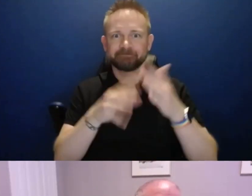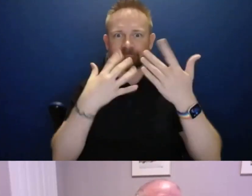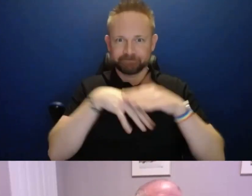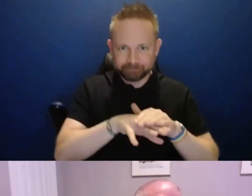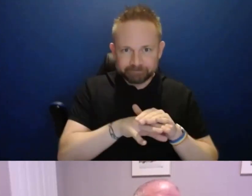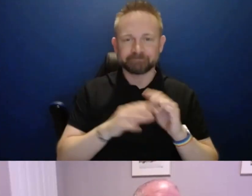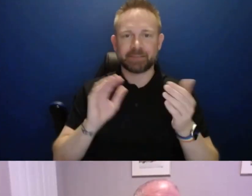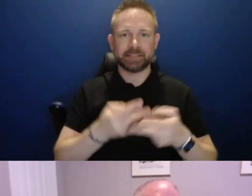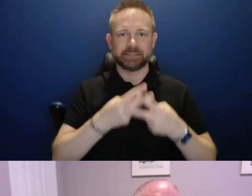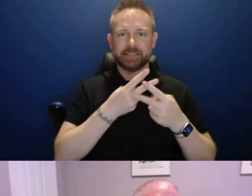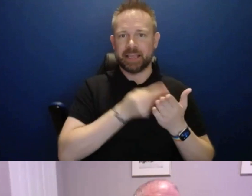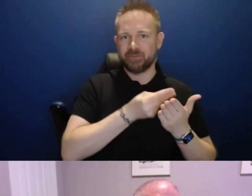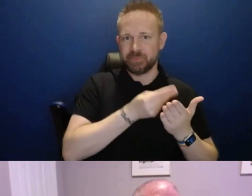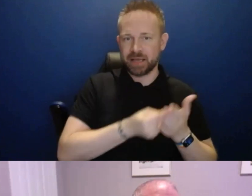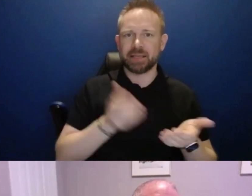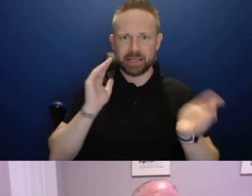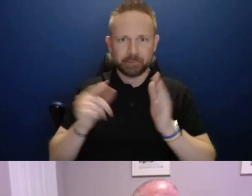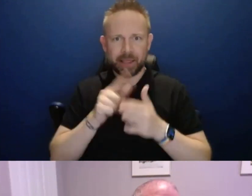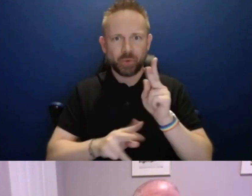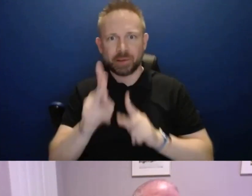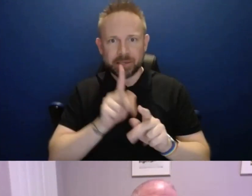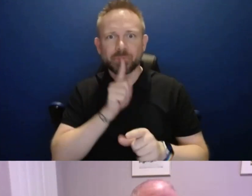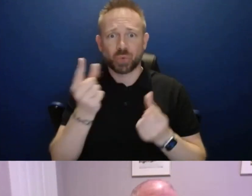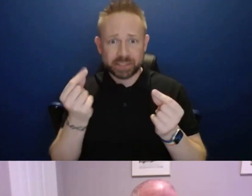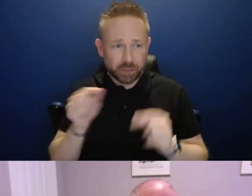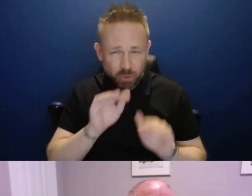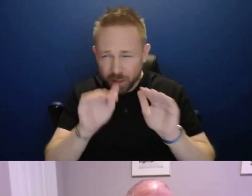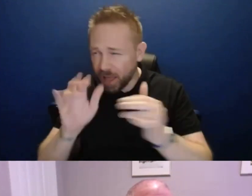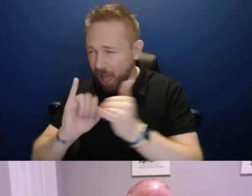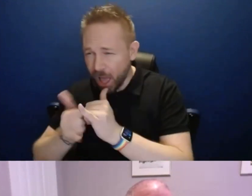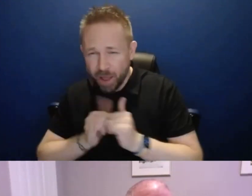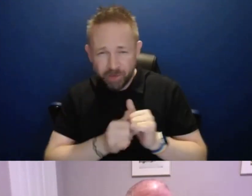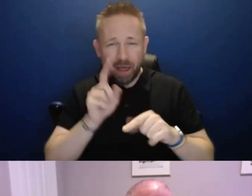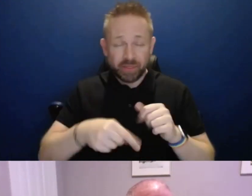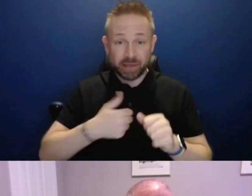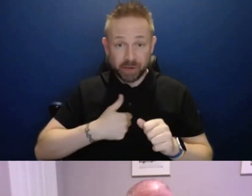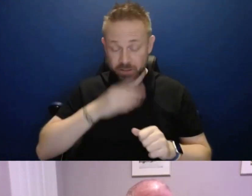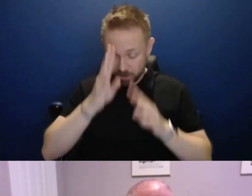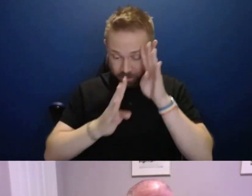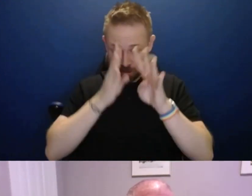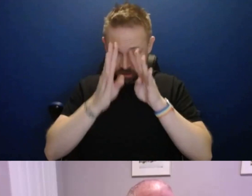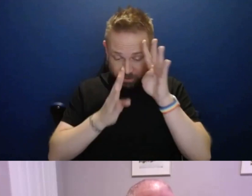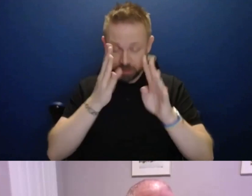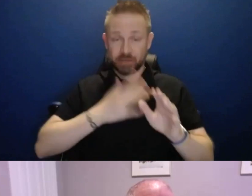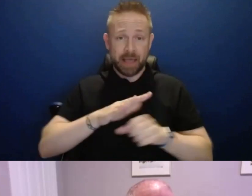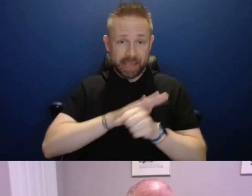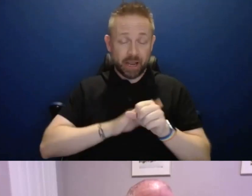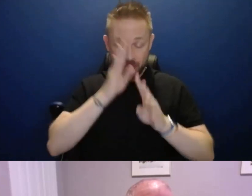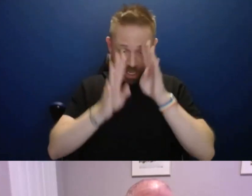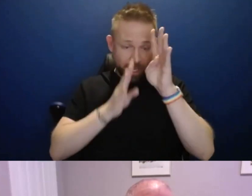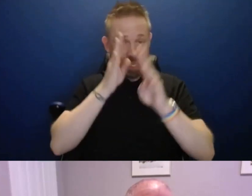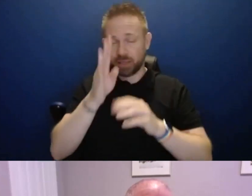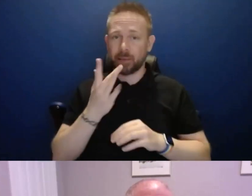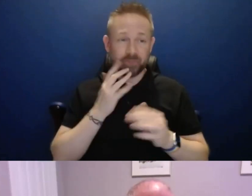everybody's doing so that we're not all off having to reinvent and then re support everywhere. I wish I could give you a really simple